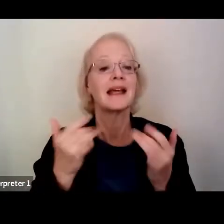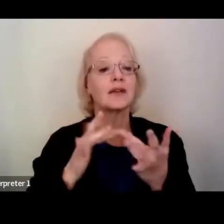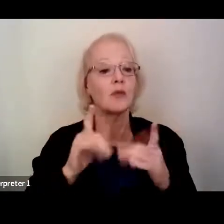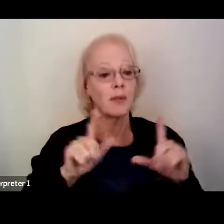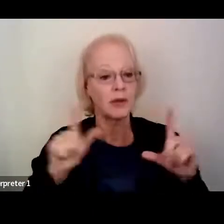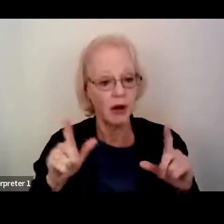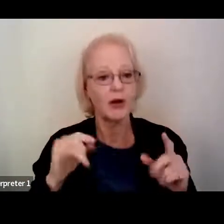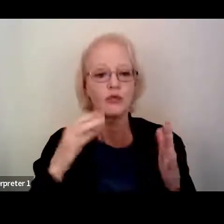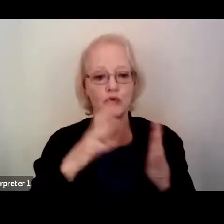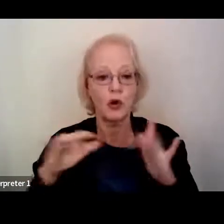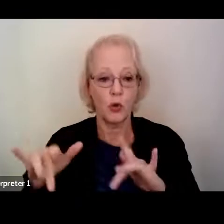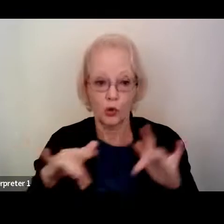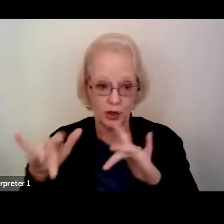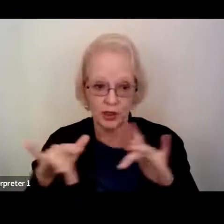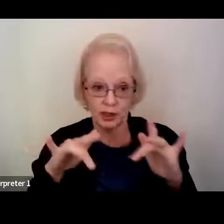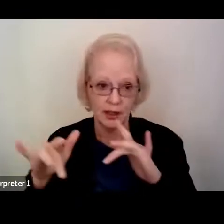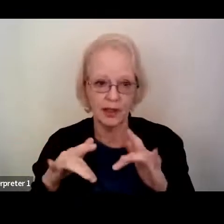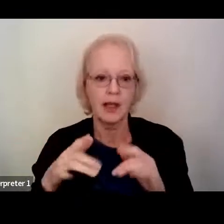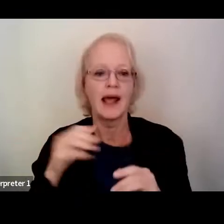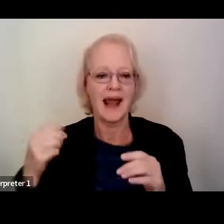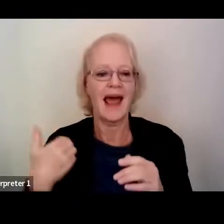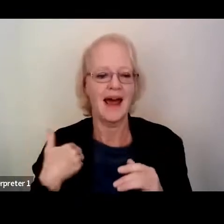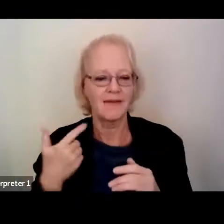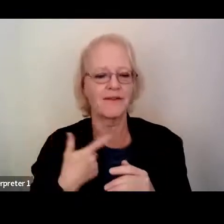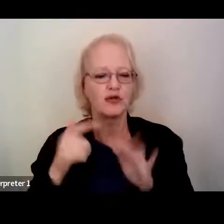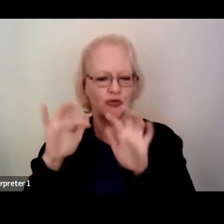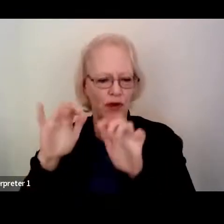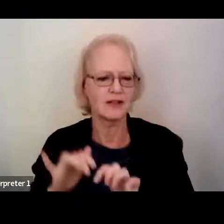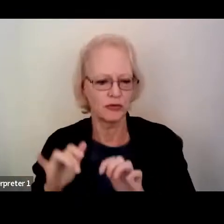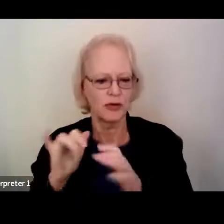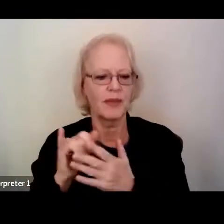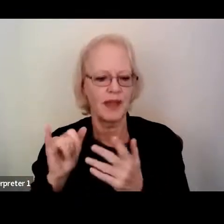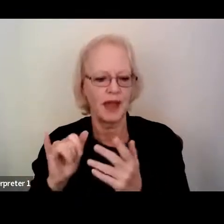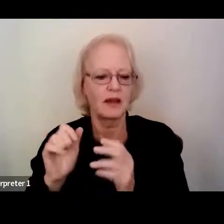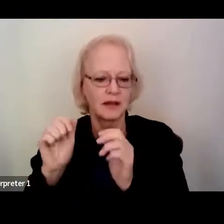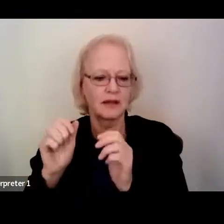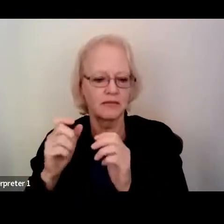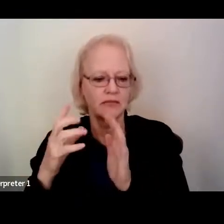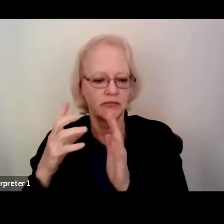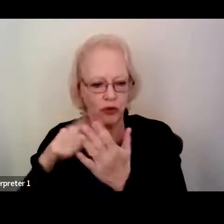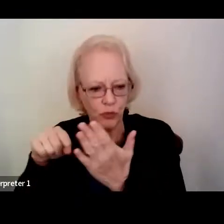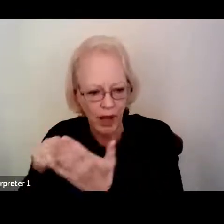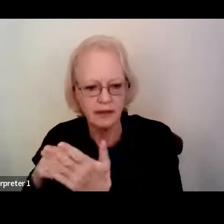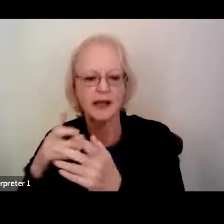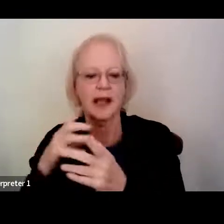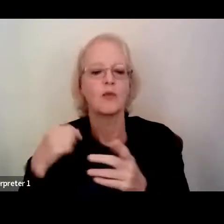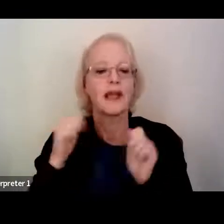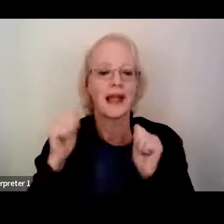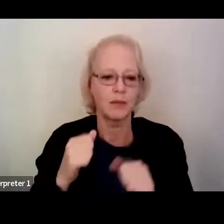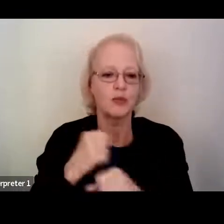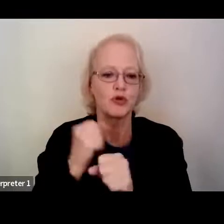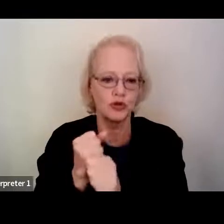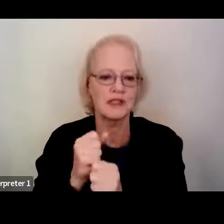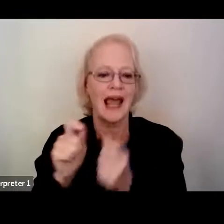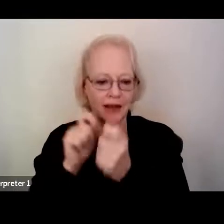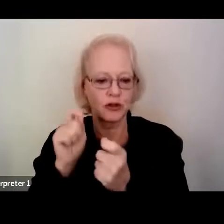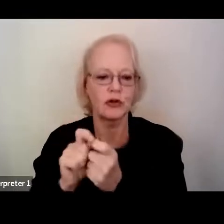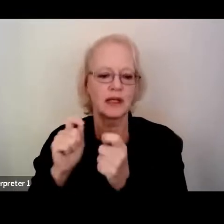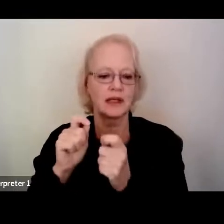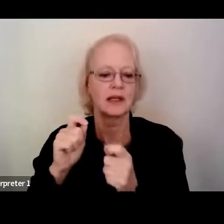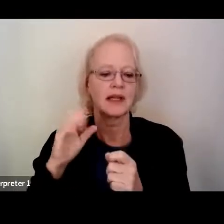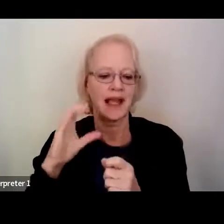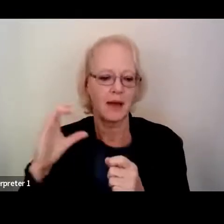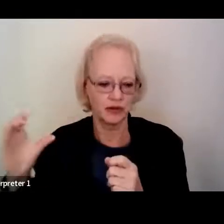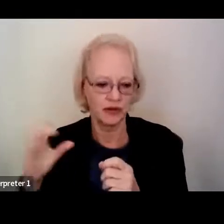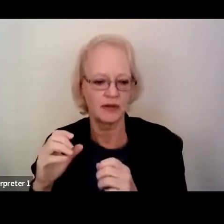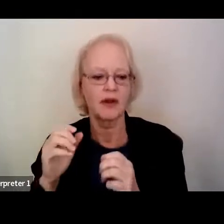and so once the transcripts have been produced and corrected and we can produce accurate captions, a video recording with open captions